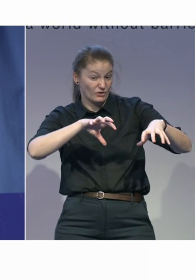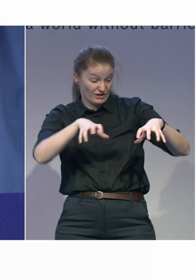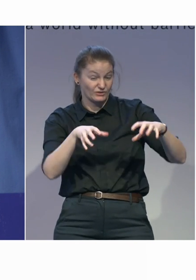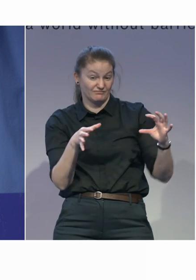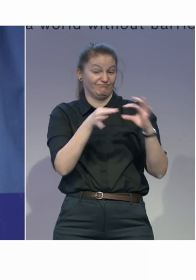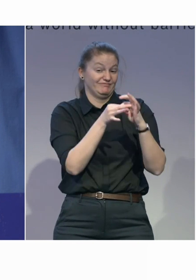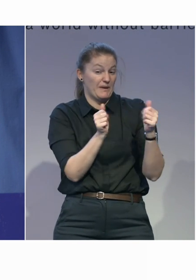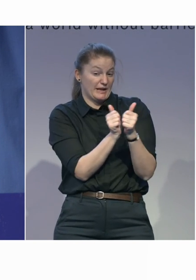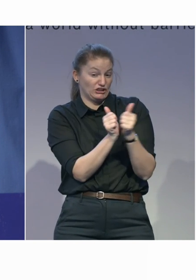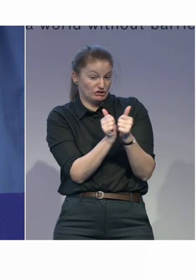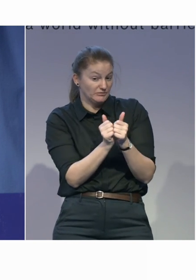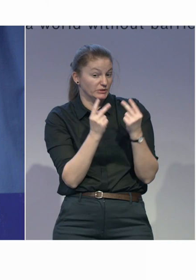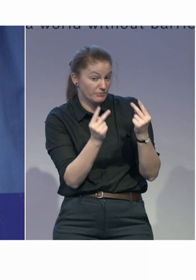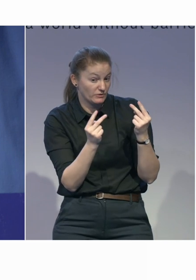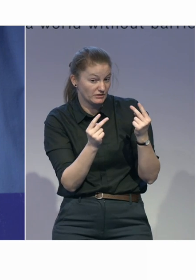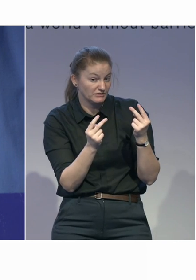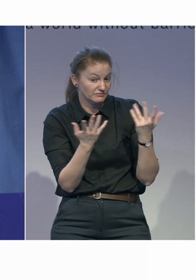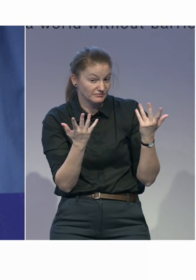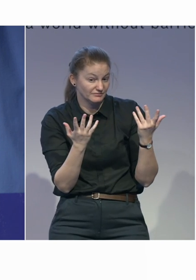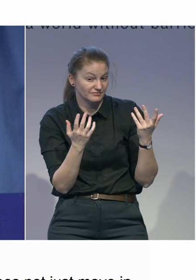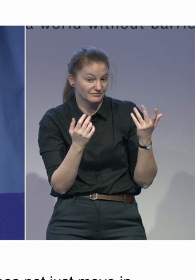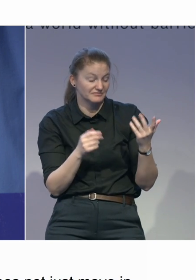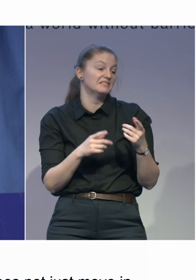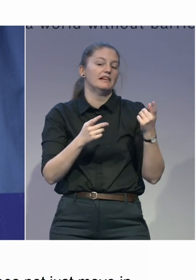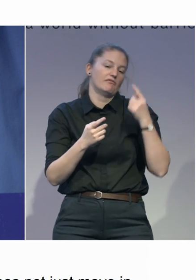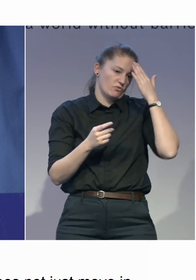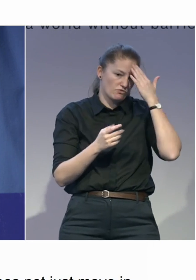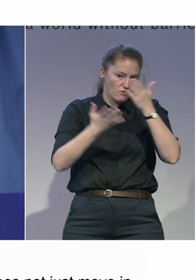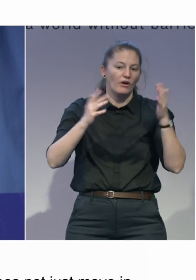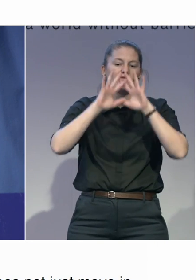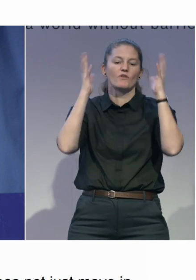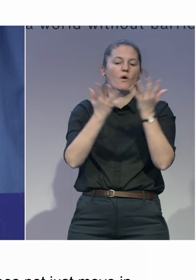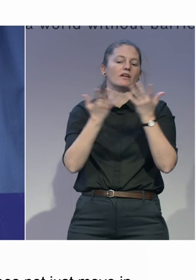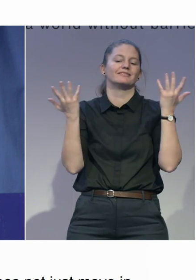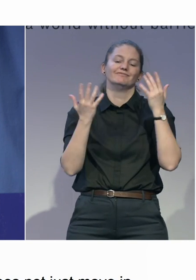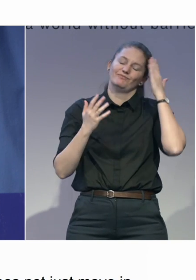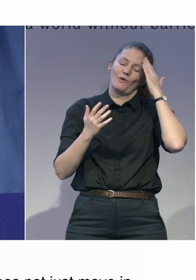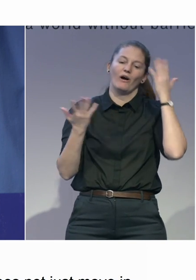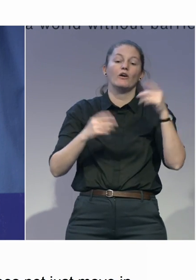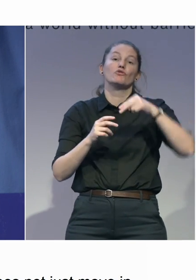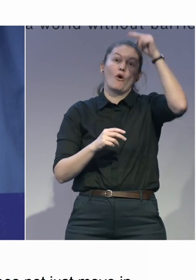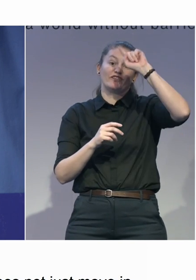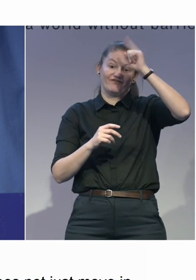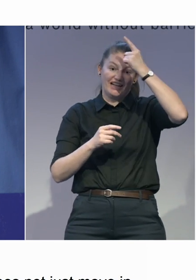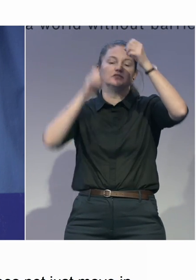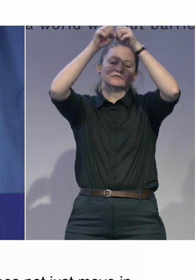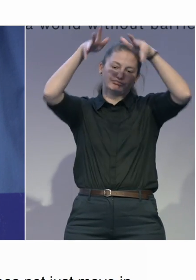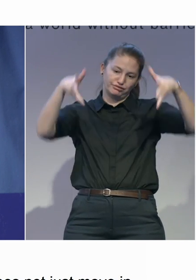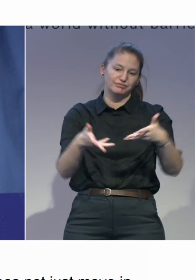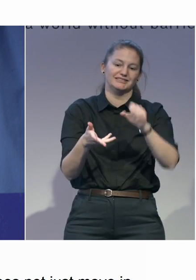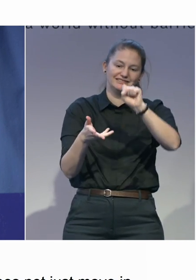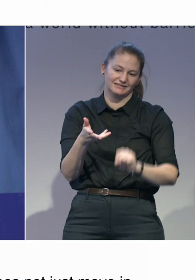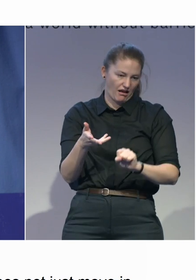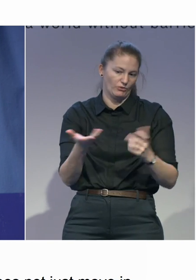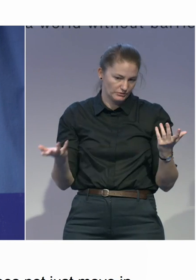longer north-south, north-south, everything coming from the north to the south. The south certainly has so much to offer to the north. The east has a lot